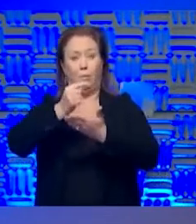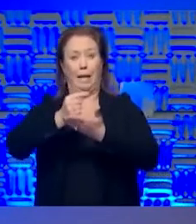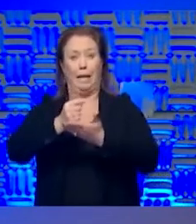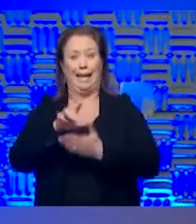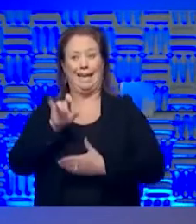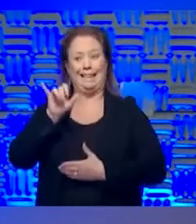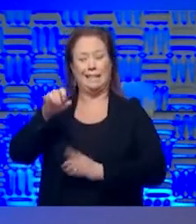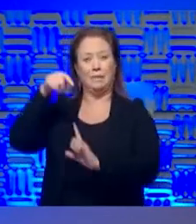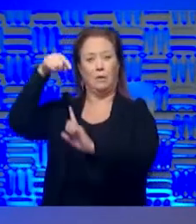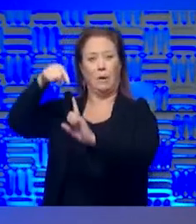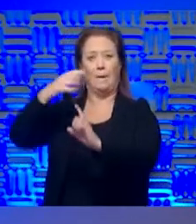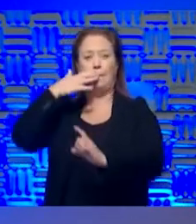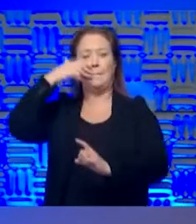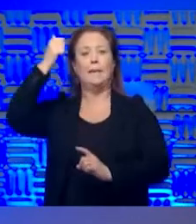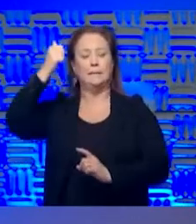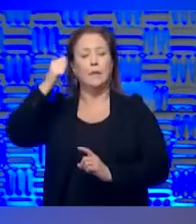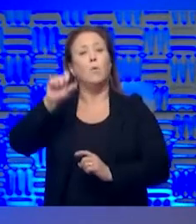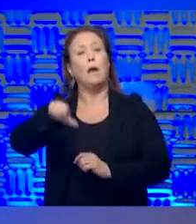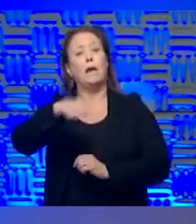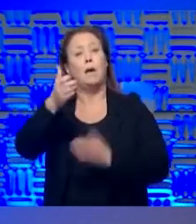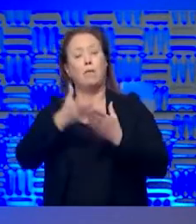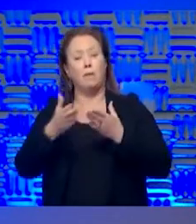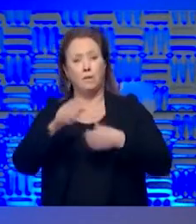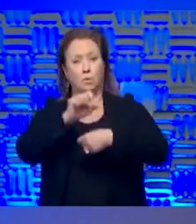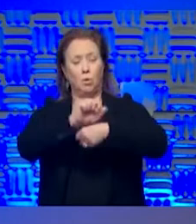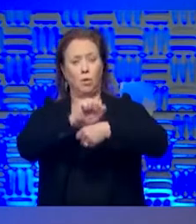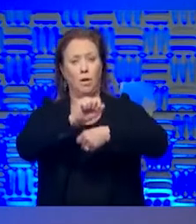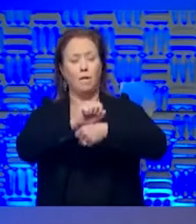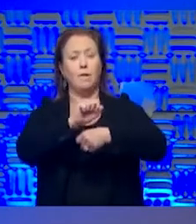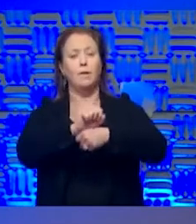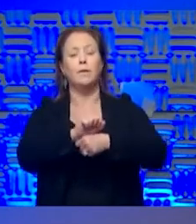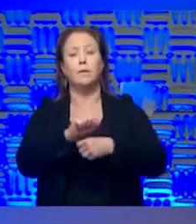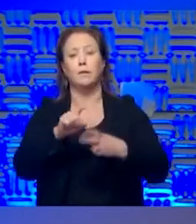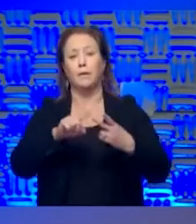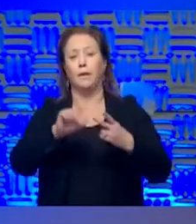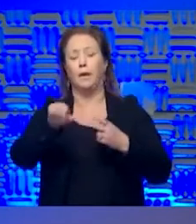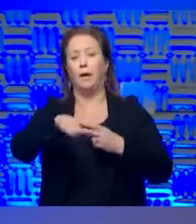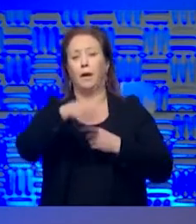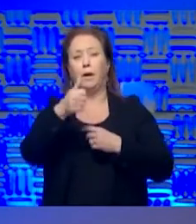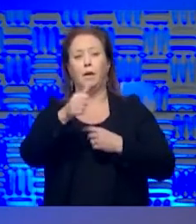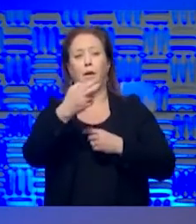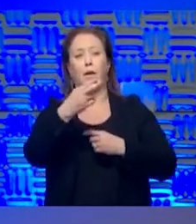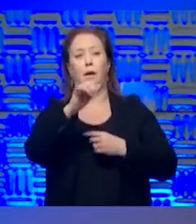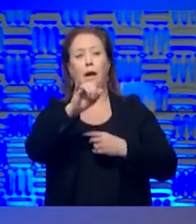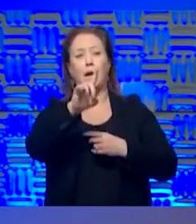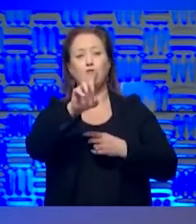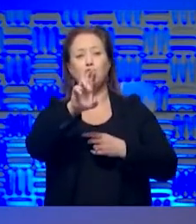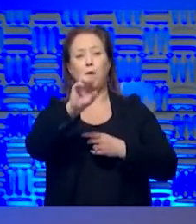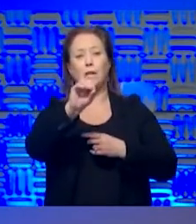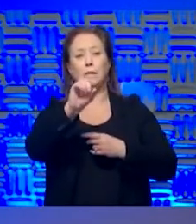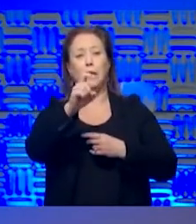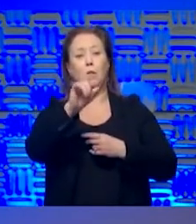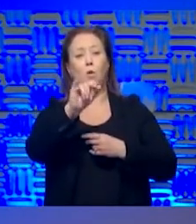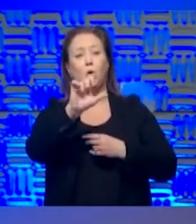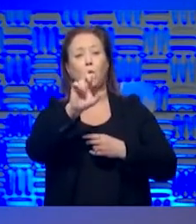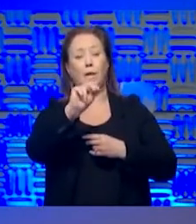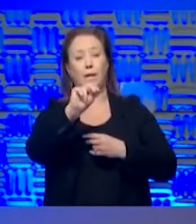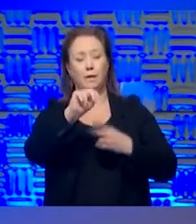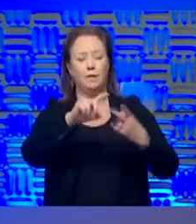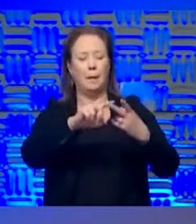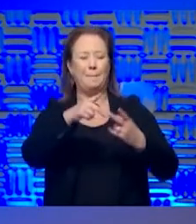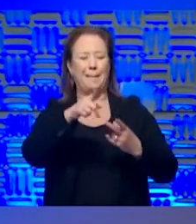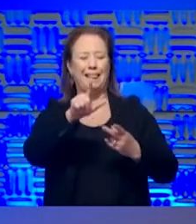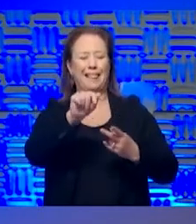best shot. Now we have other things that we're working on as well. Um, there's obviously everybody knows about hydroxychloroquine or Plaquenil. There is the